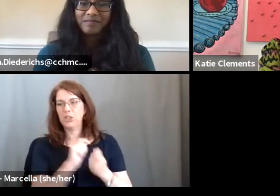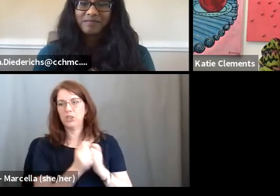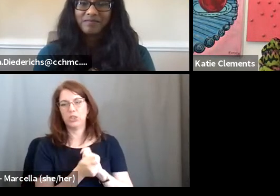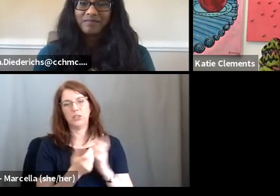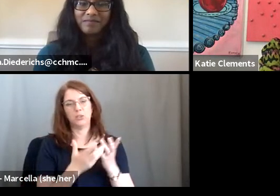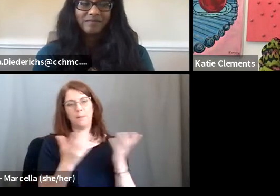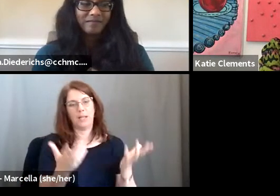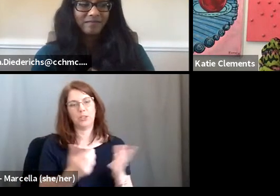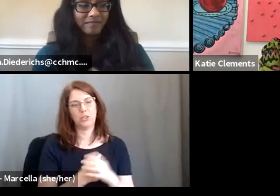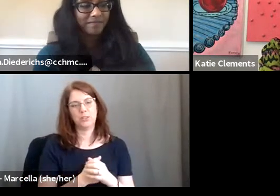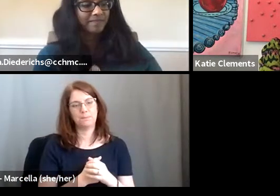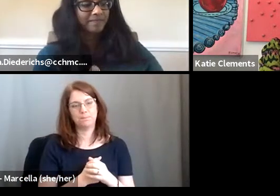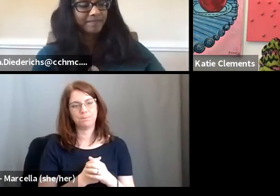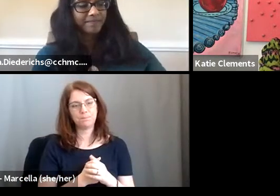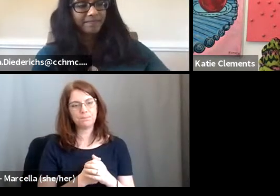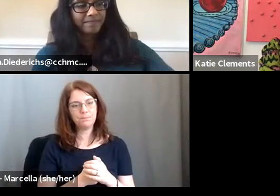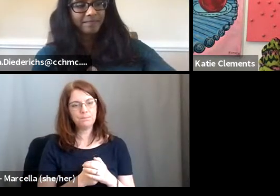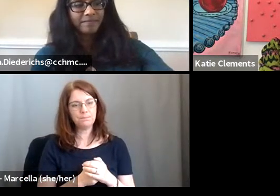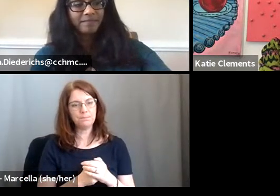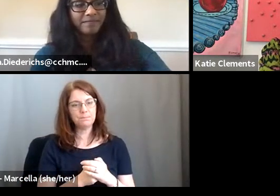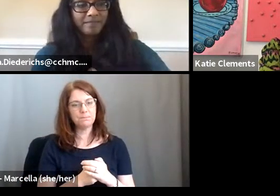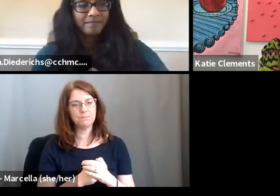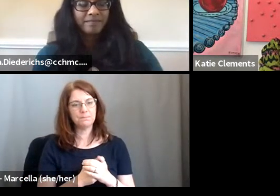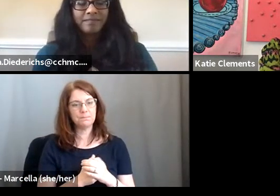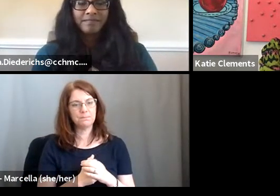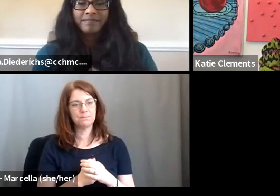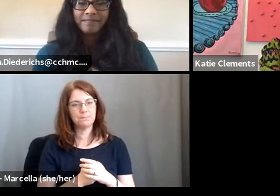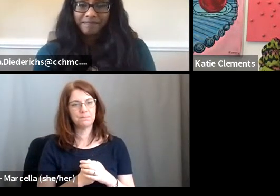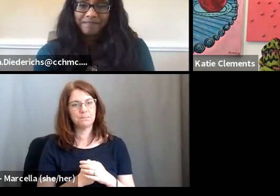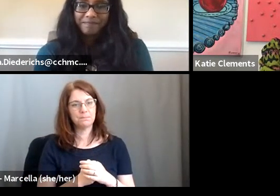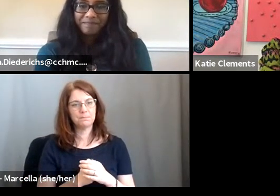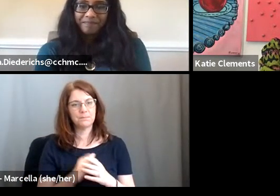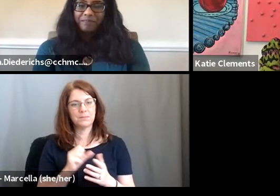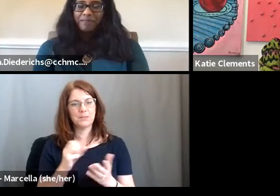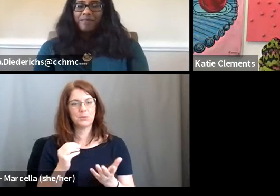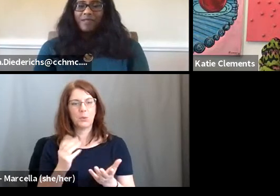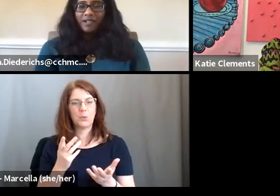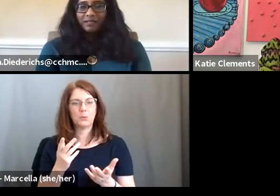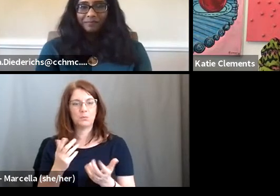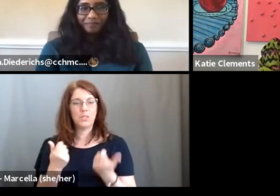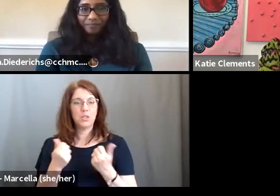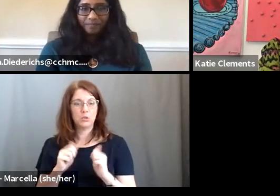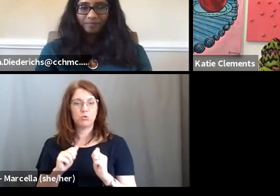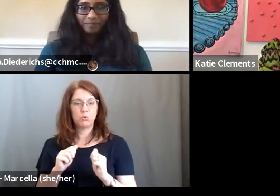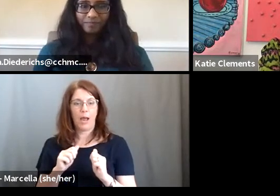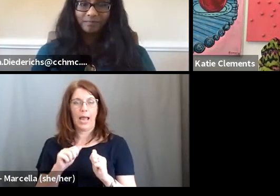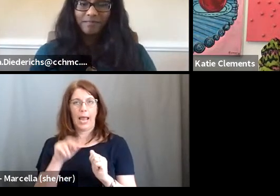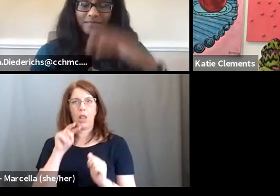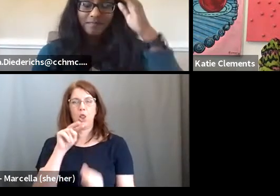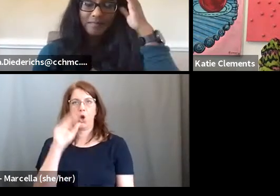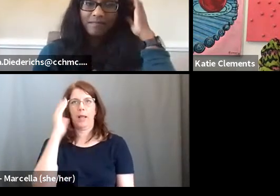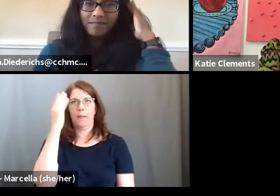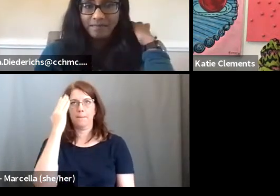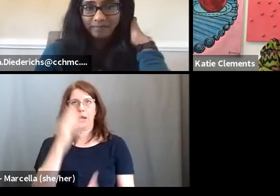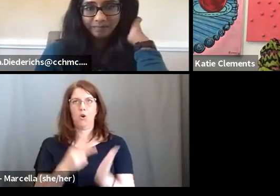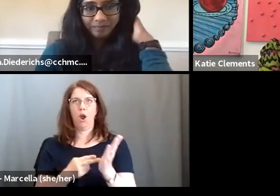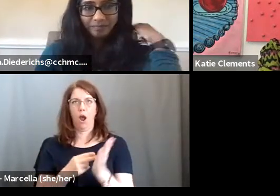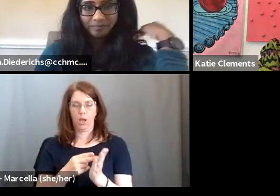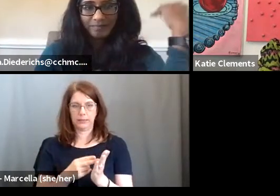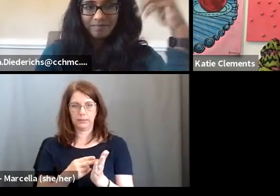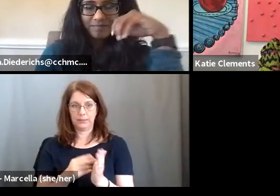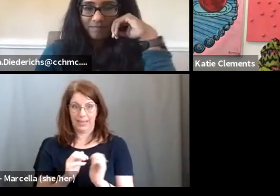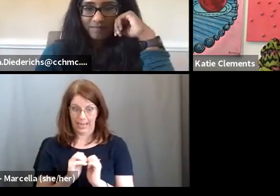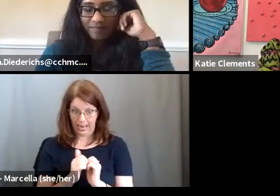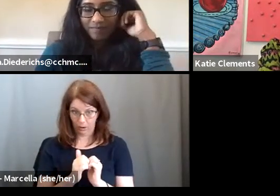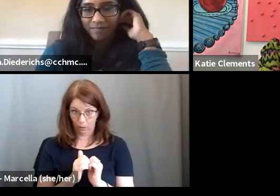drastically. Uh, so, um, I just say, try to look in the mirror, honestly, and sometimes best way to do